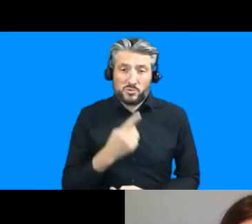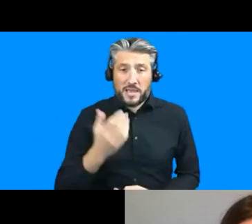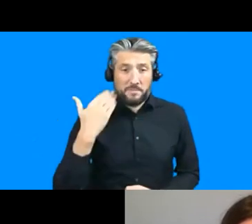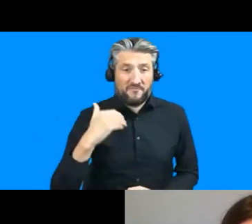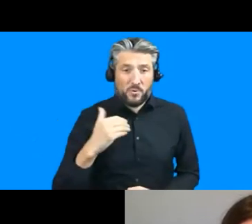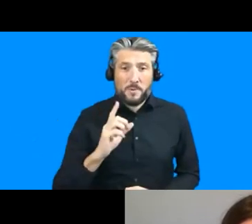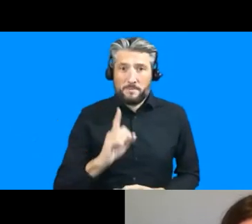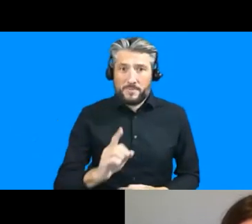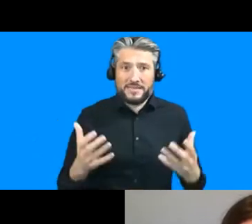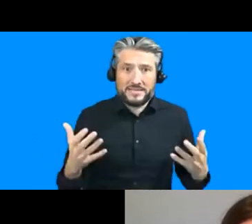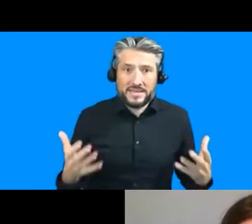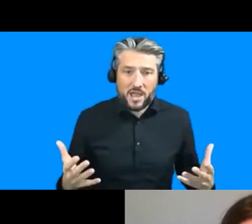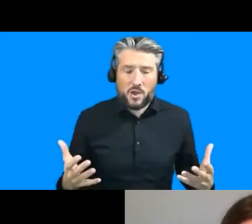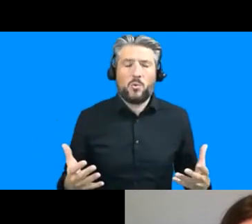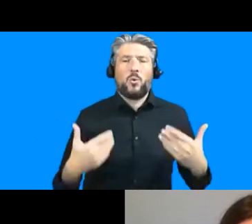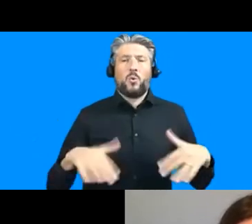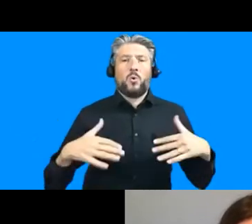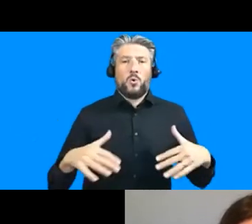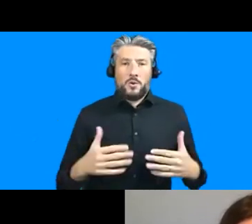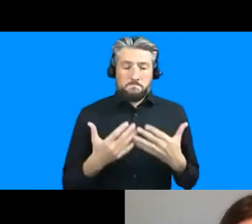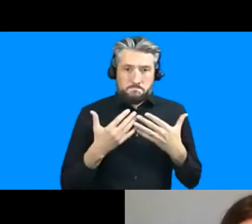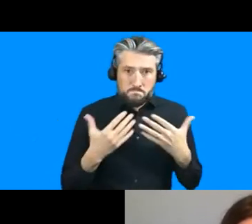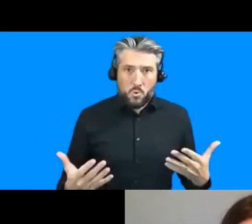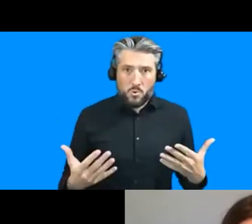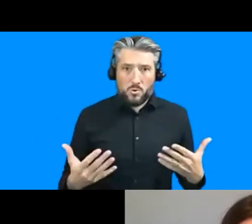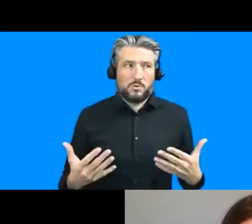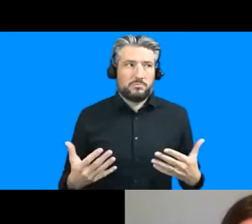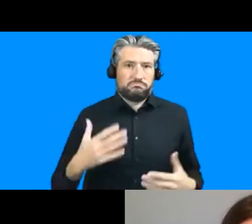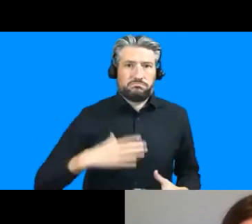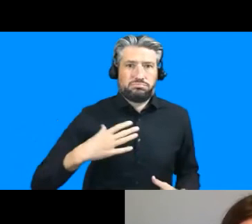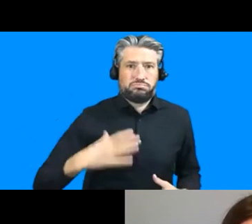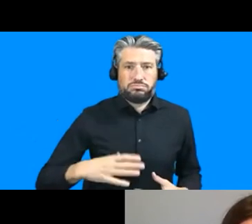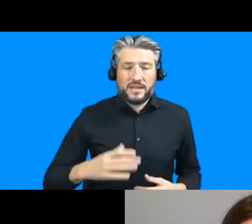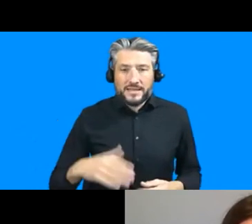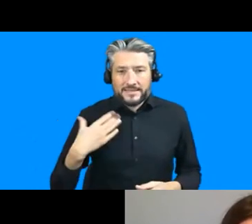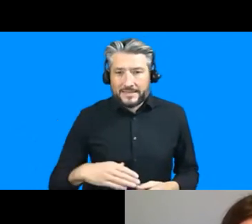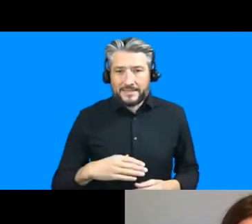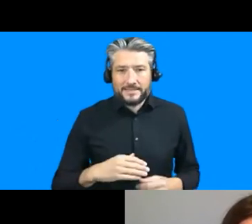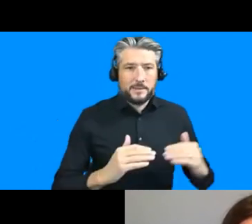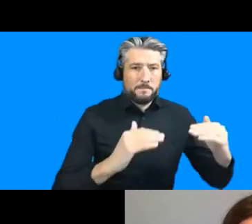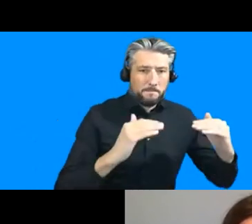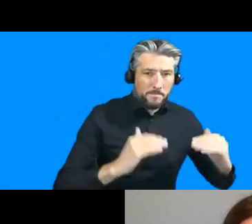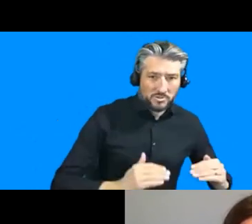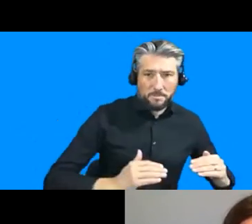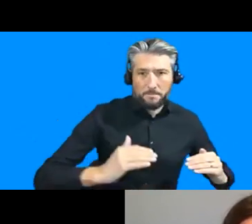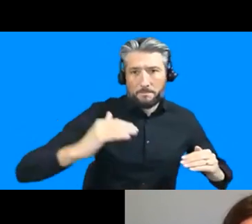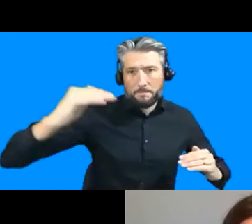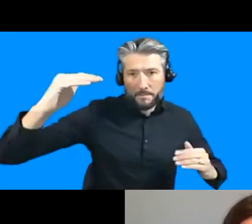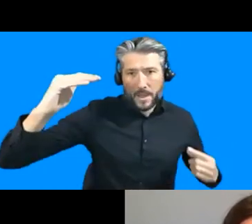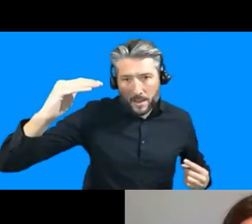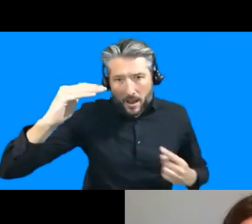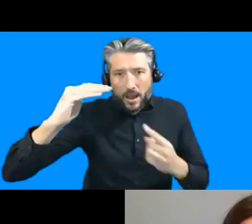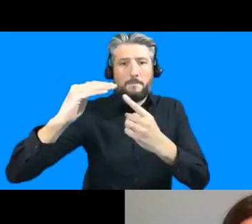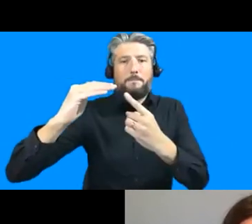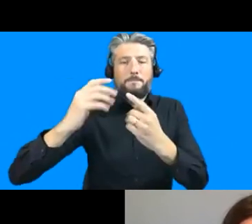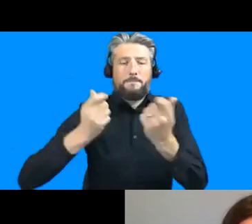from simply top-down elite planning to a much more bottom-up inclusive set of processes in which low-income settlement